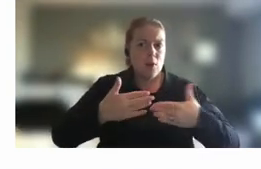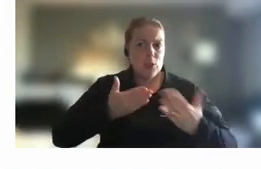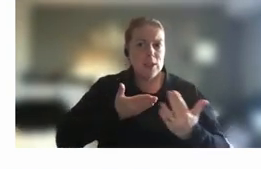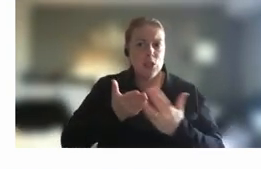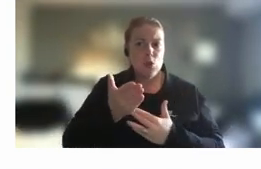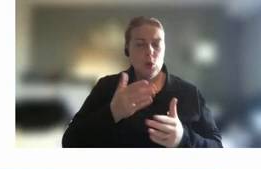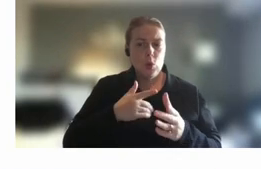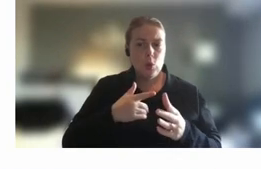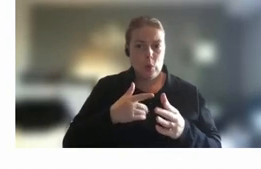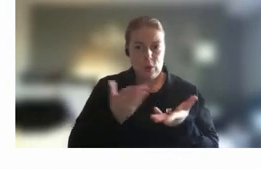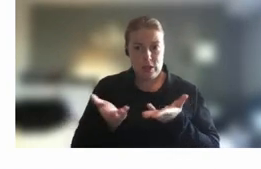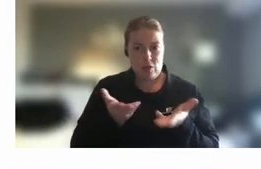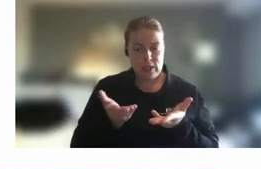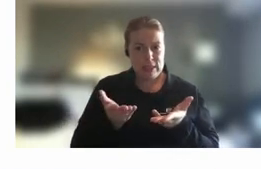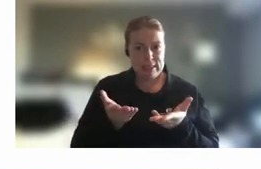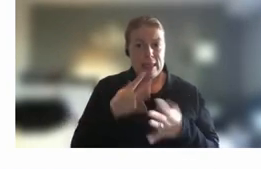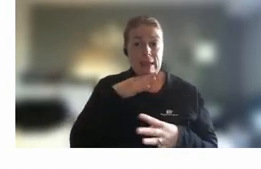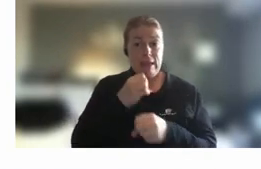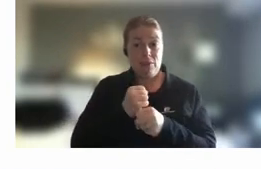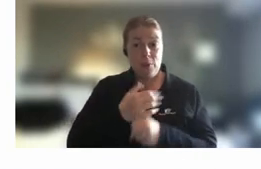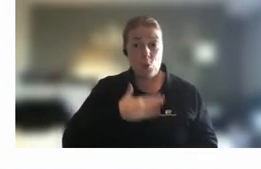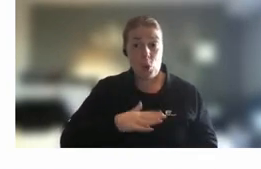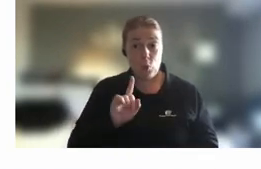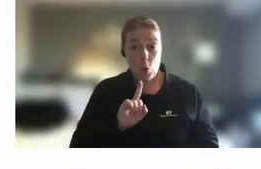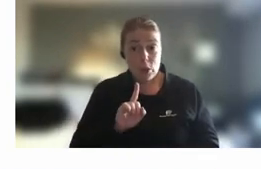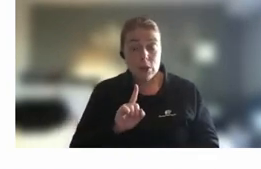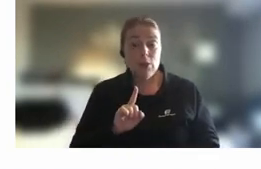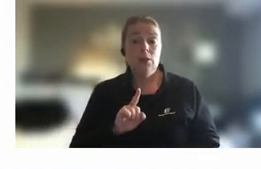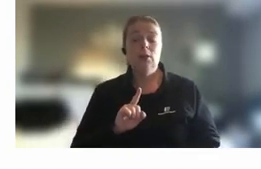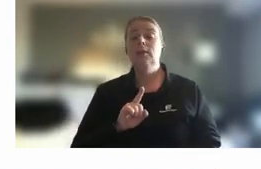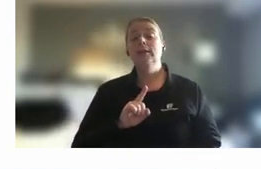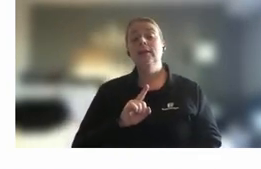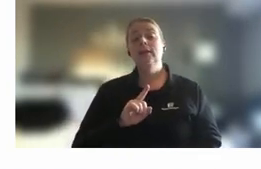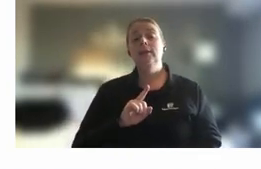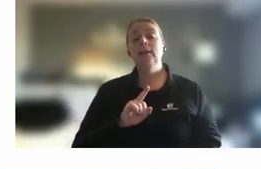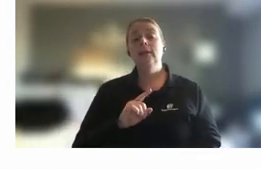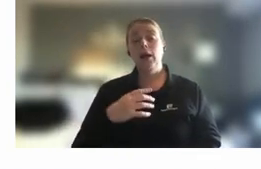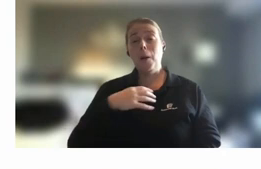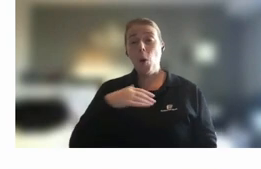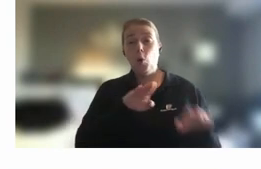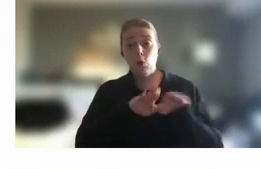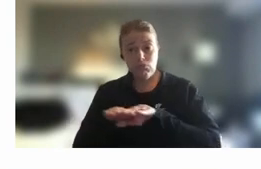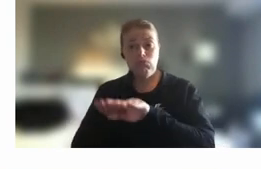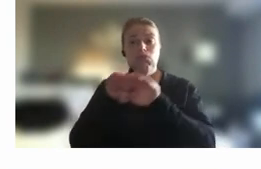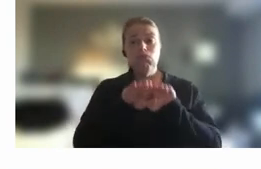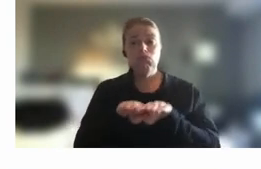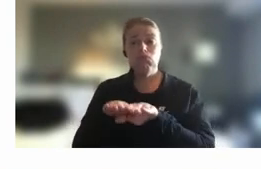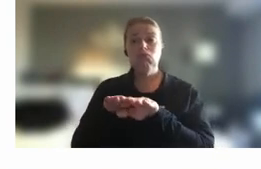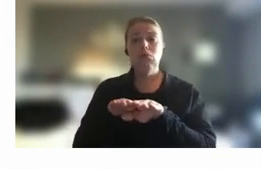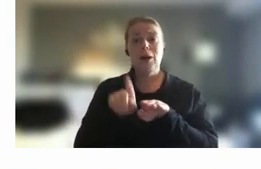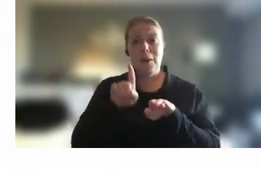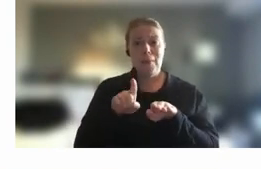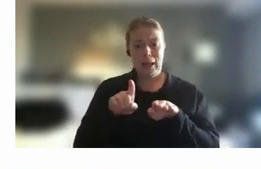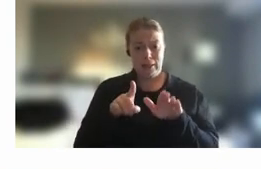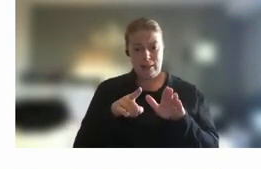so instead they would like to look to something that provides a little bit more consistency but it's a very large service it's